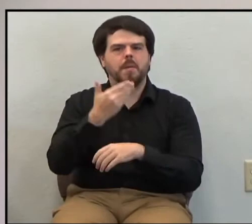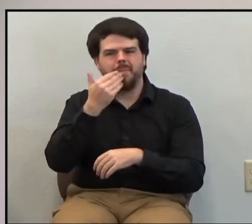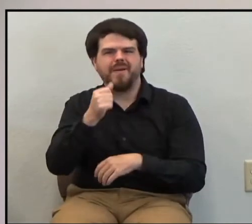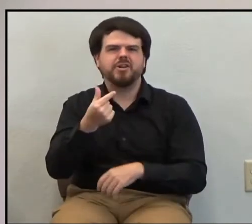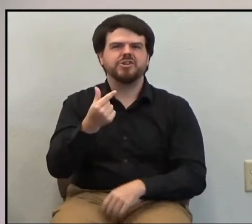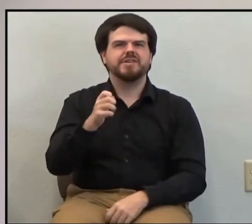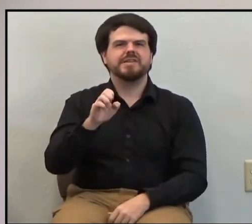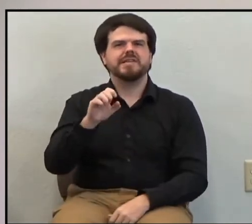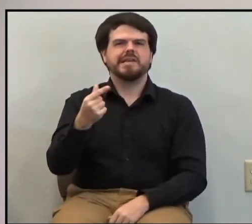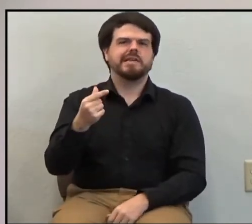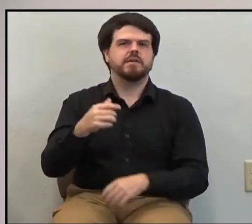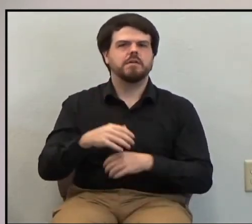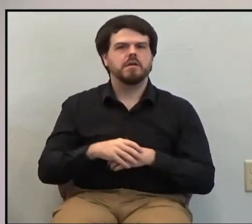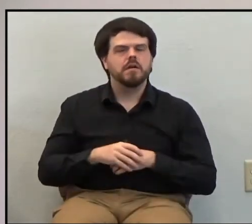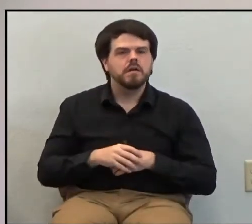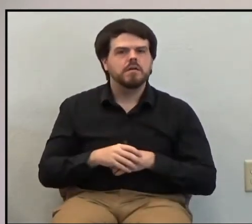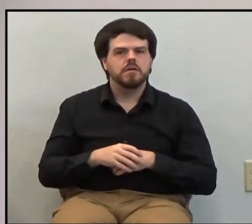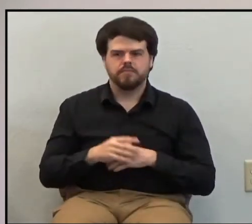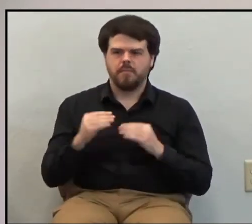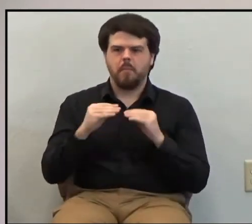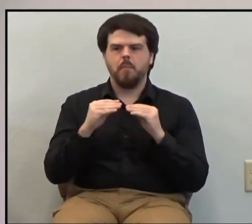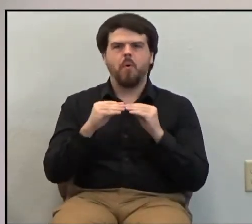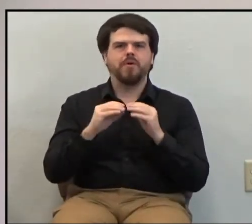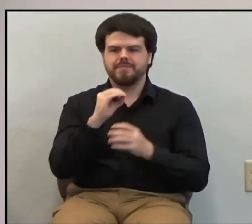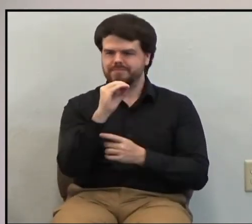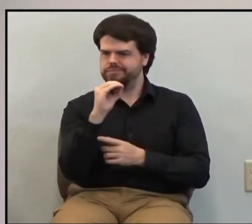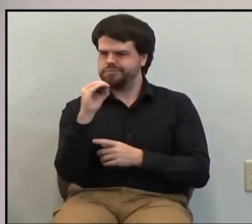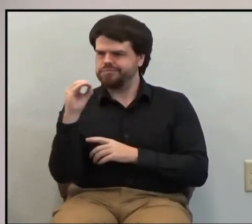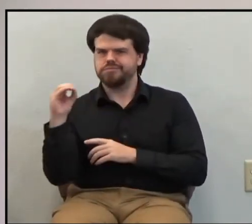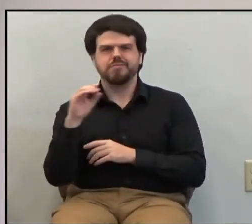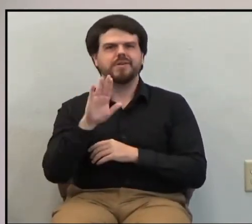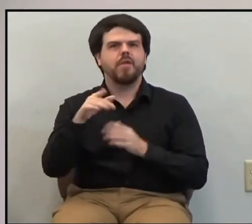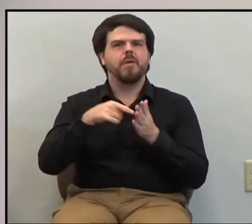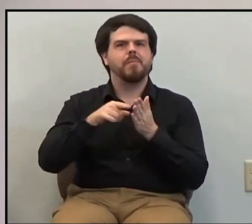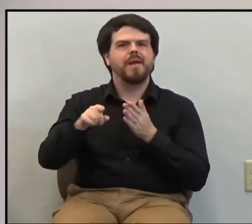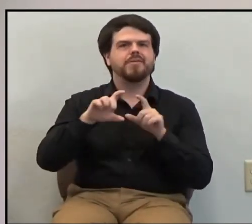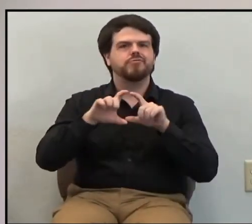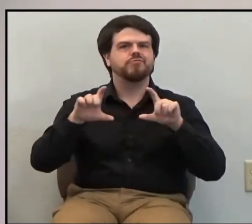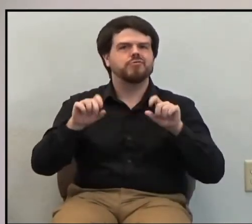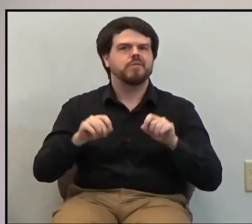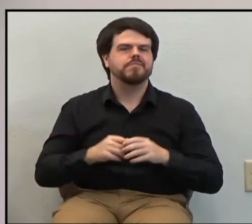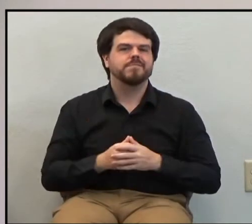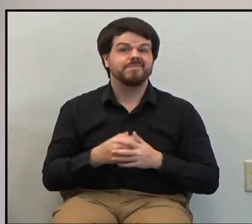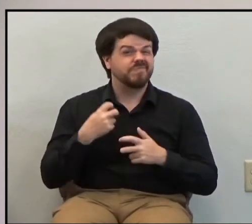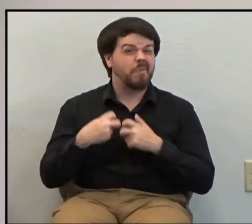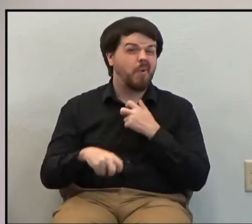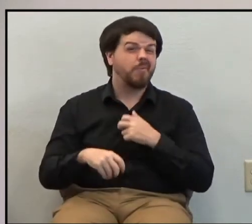more zeros in the paycheck. It's a problem. It's a problem.